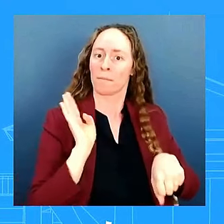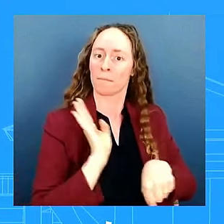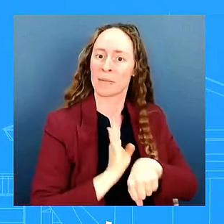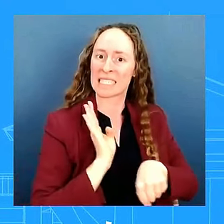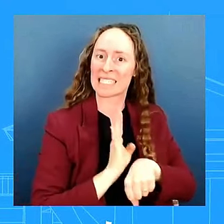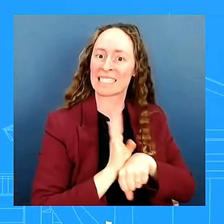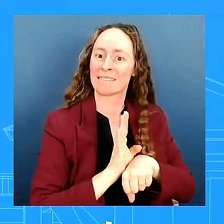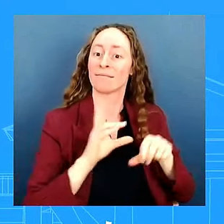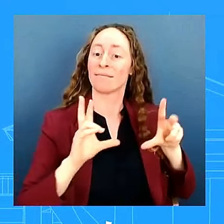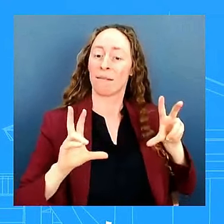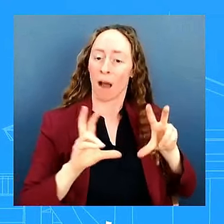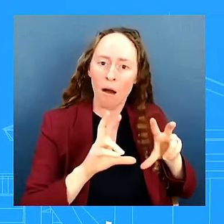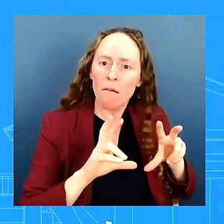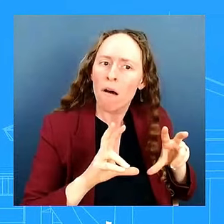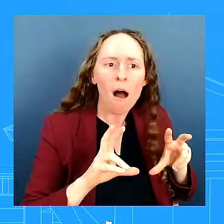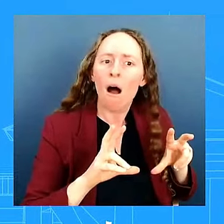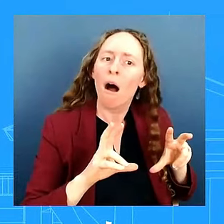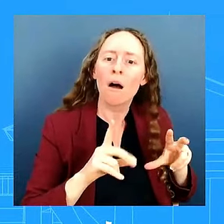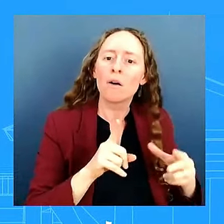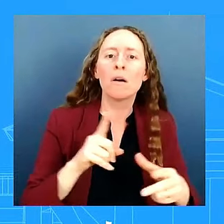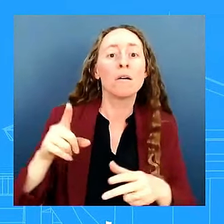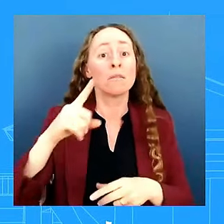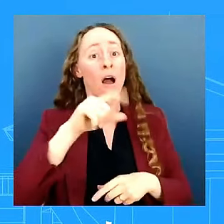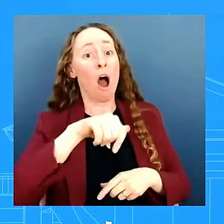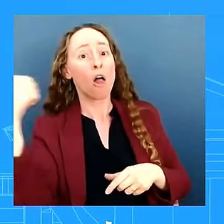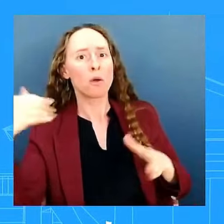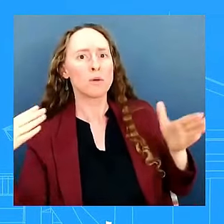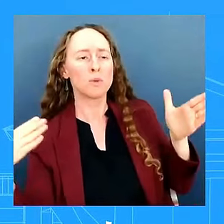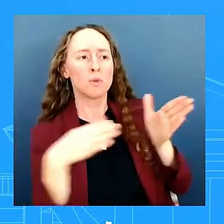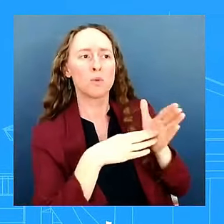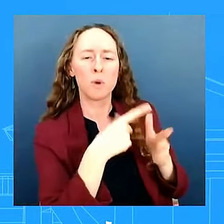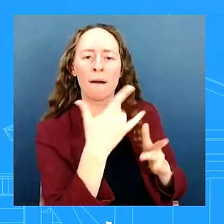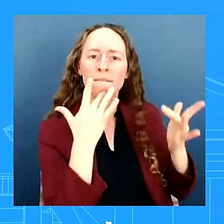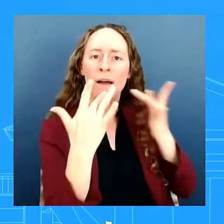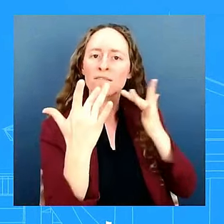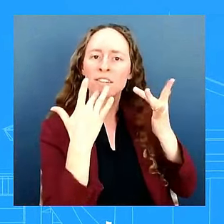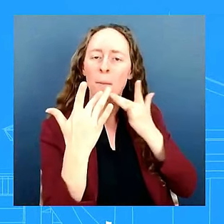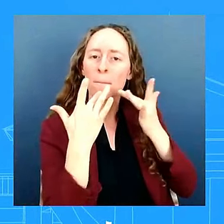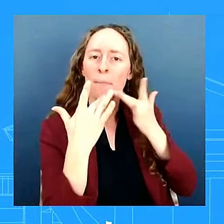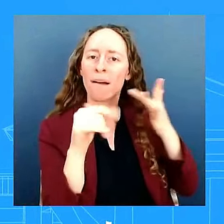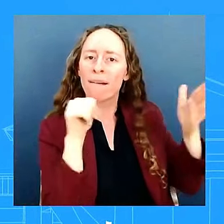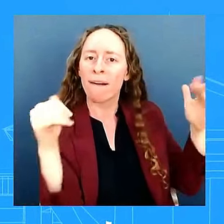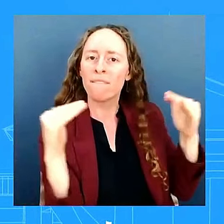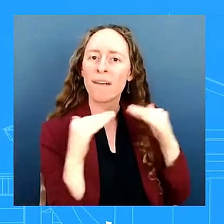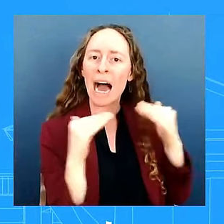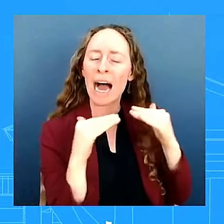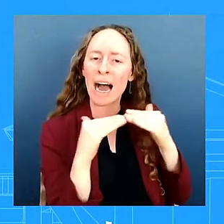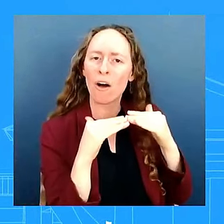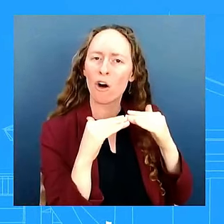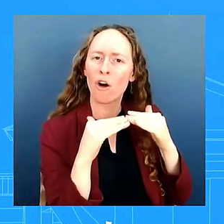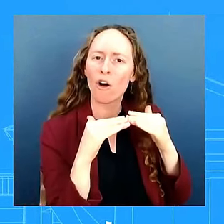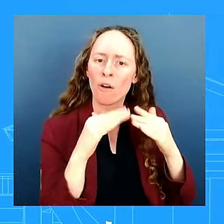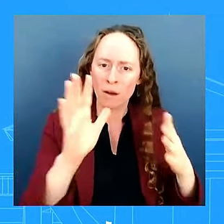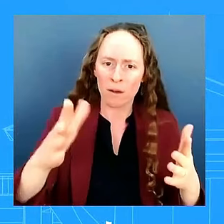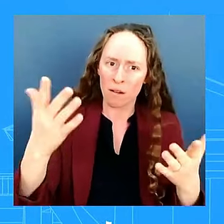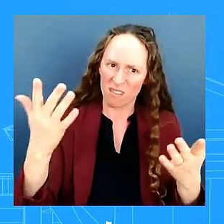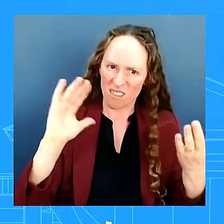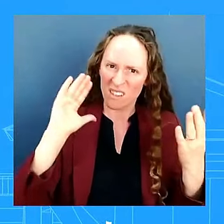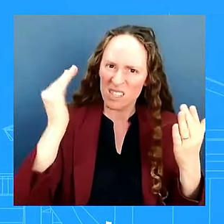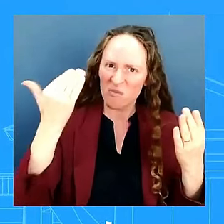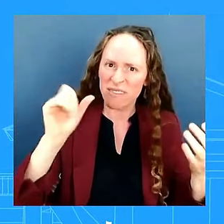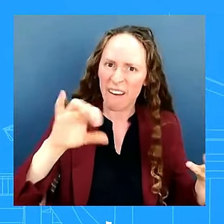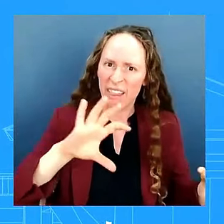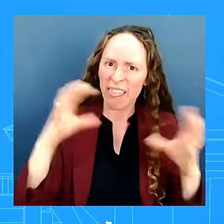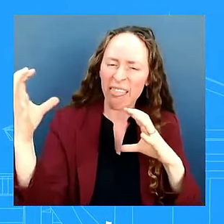implications for race based initiatives um across the private sector does the white house have any reaction to this decision in this lawsuit